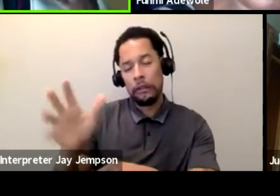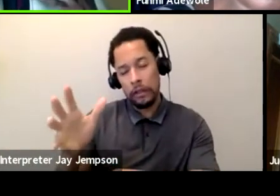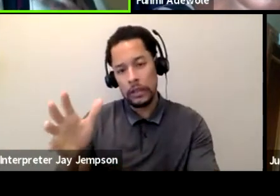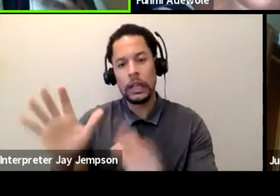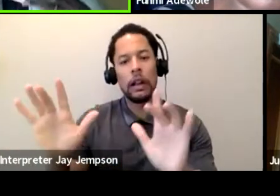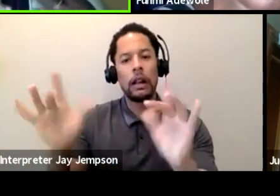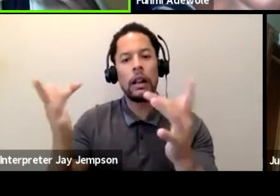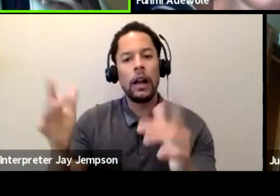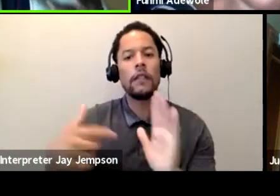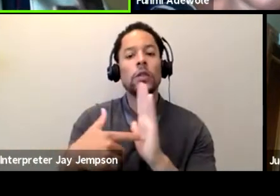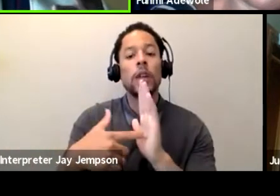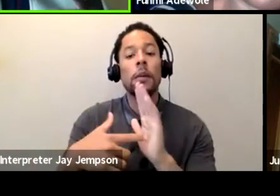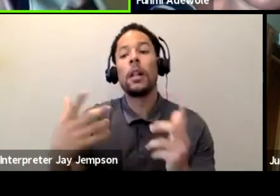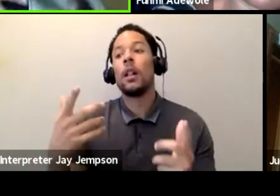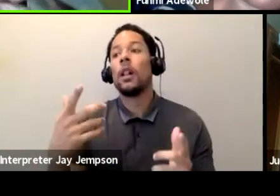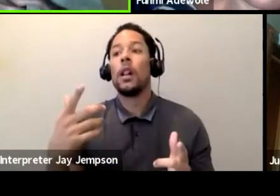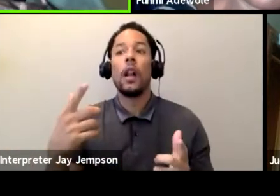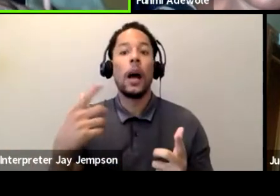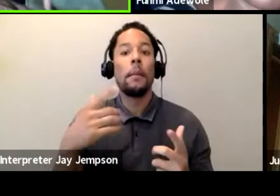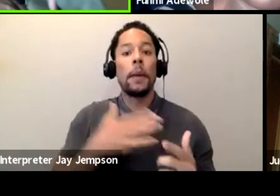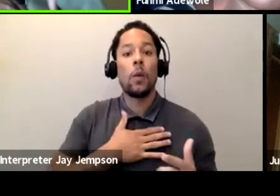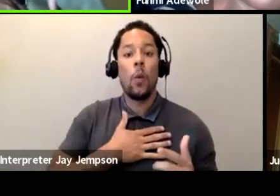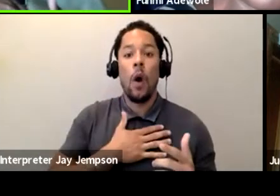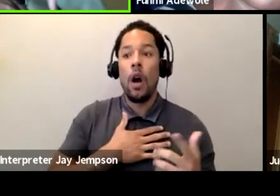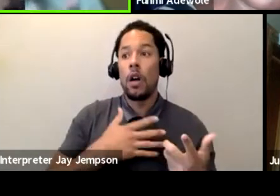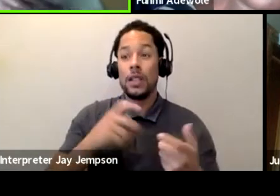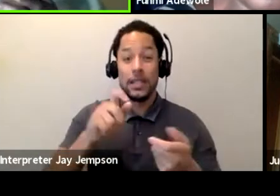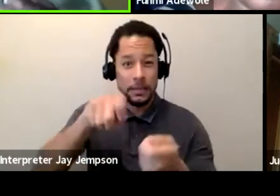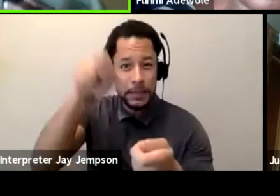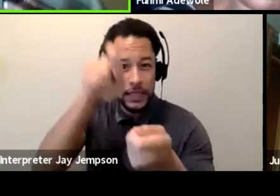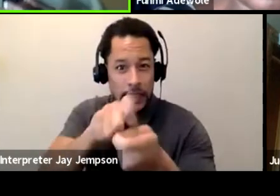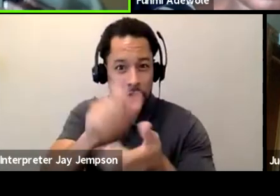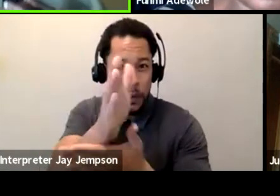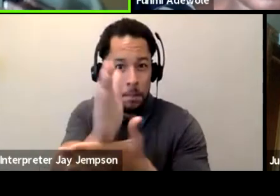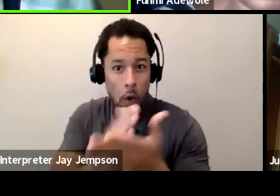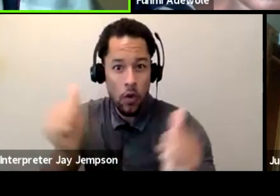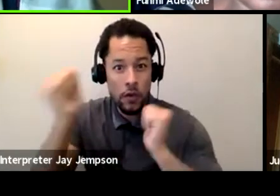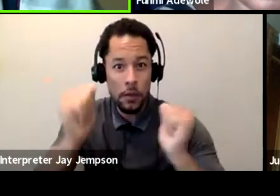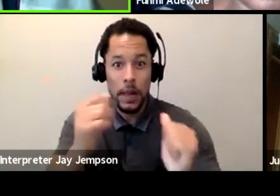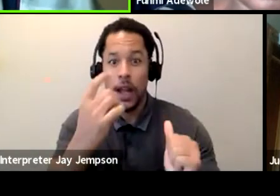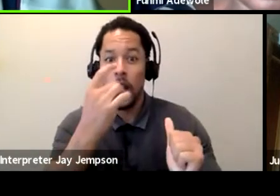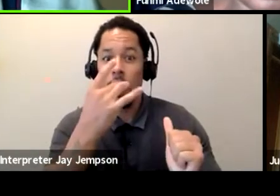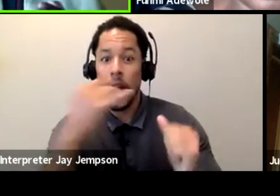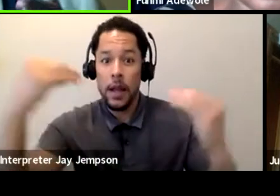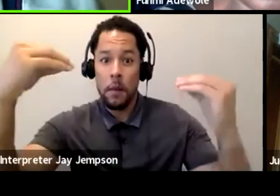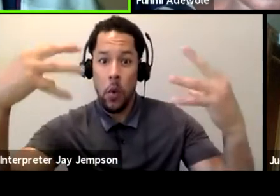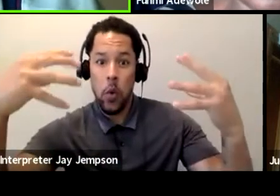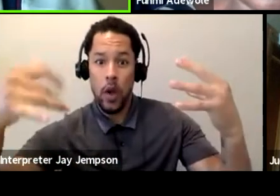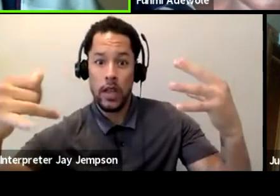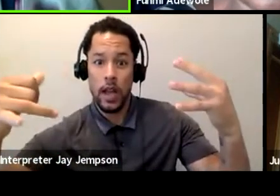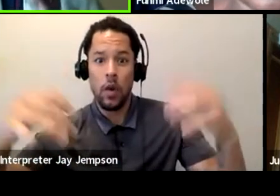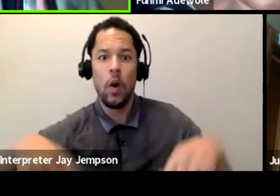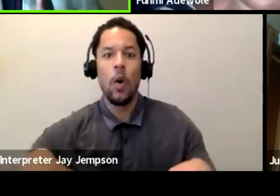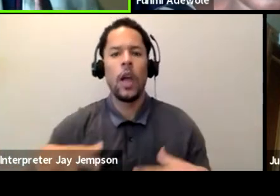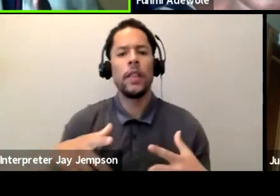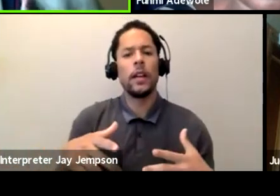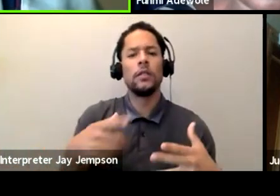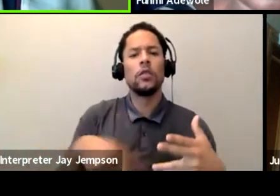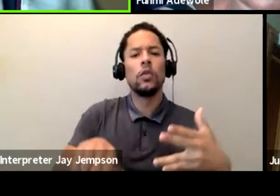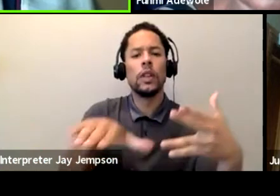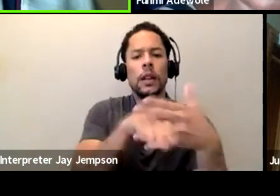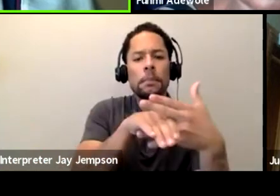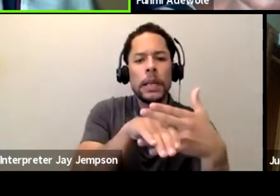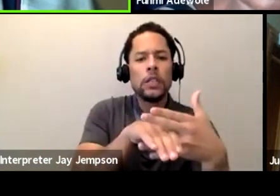go yellow at this section of the play and, and that the intermission, this shall happen and the dramaturge keeps you in line,